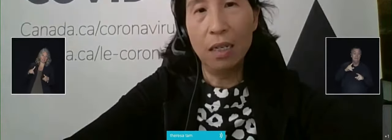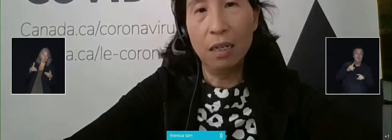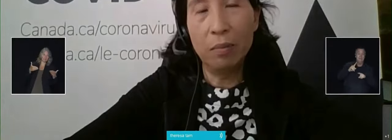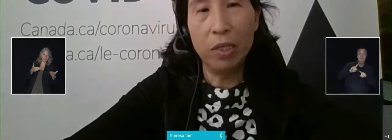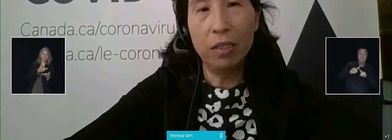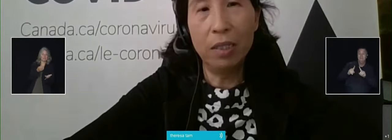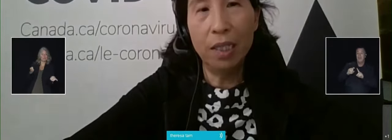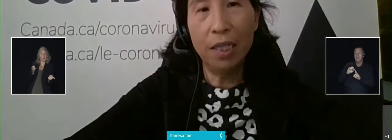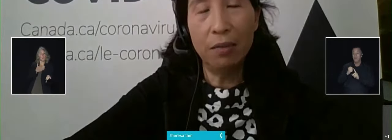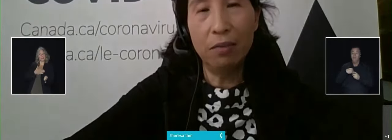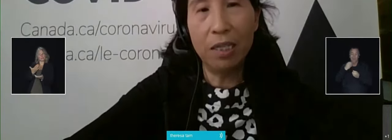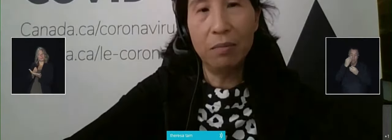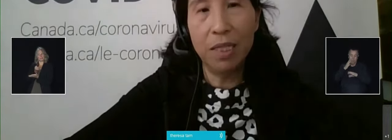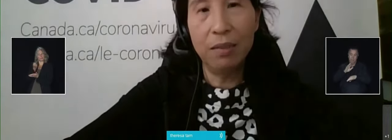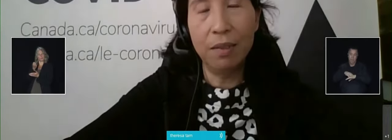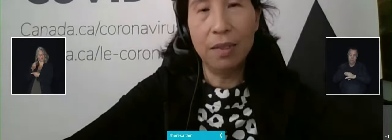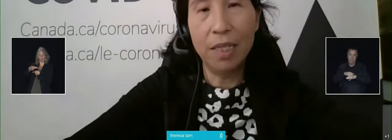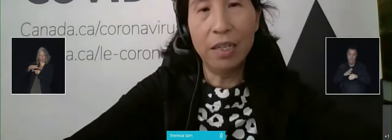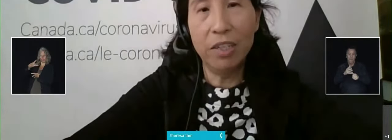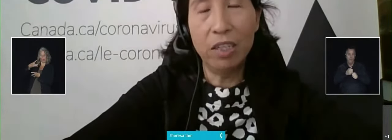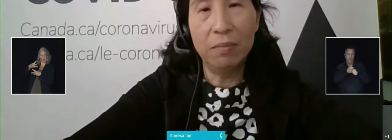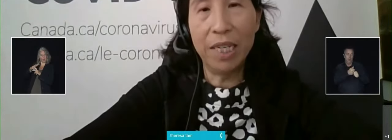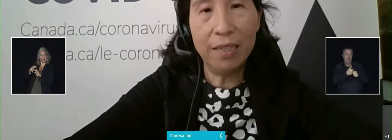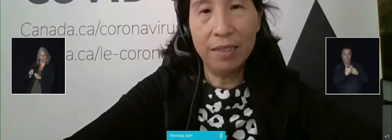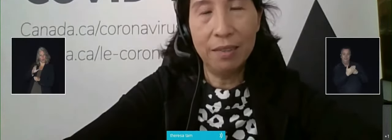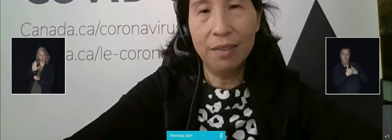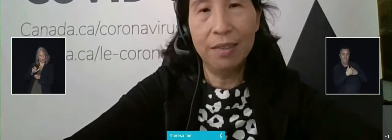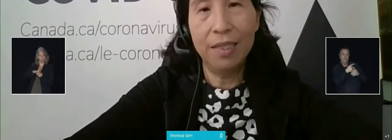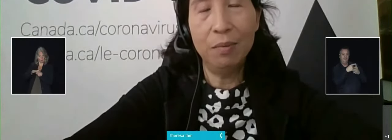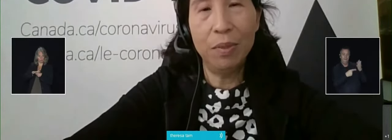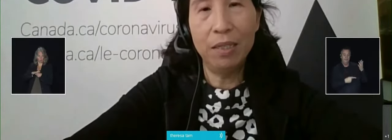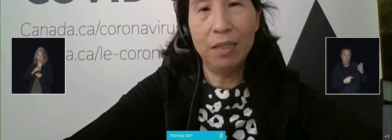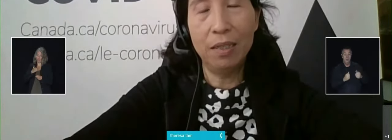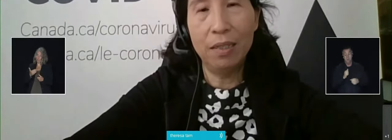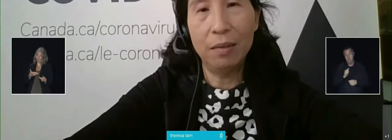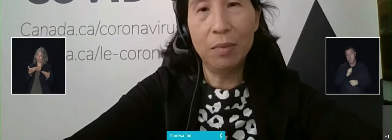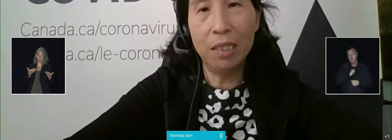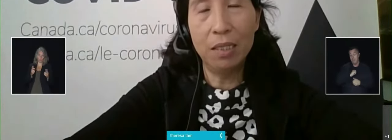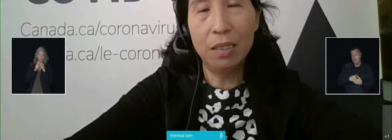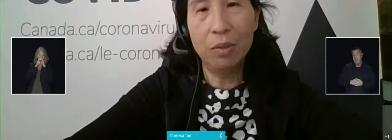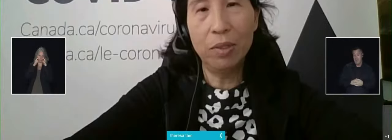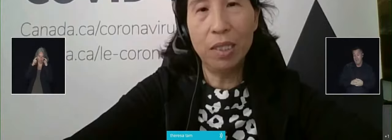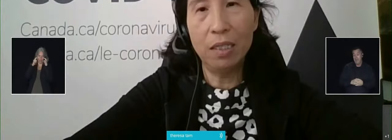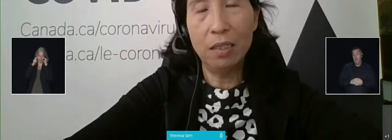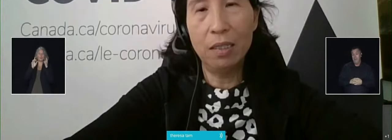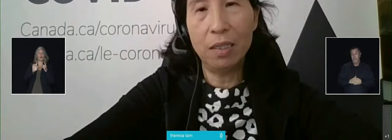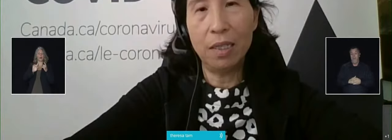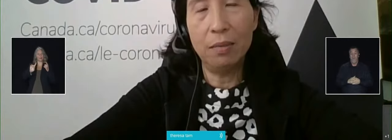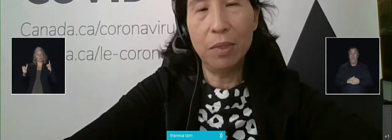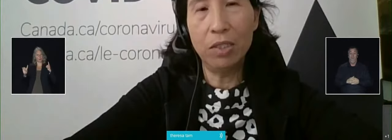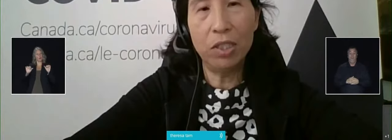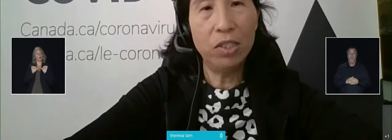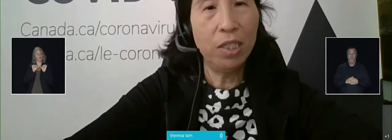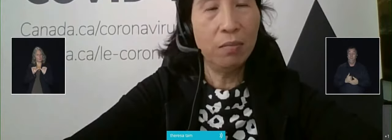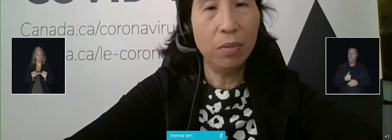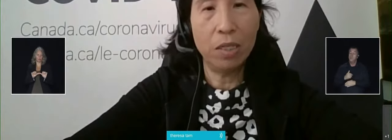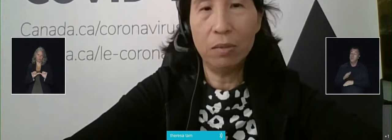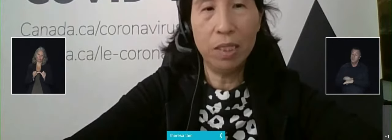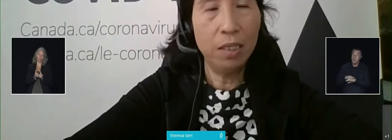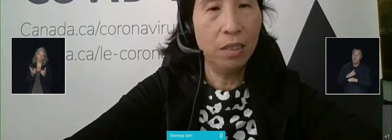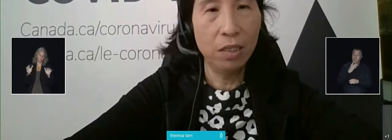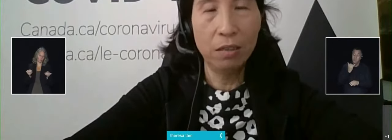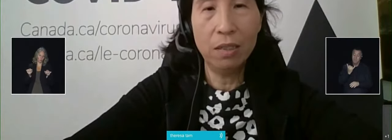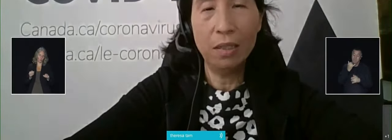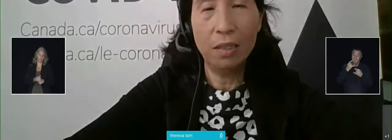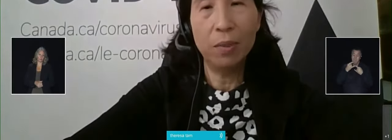personally, I would recommend layering on the mask and keeping some distance between others as much as you can